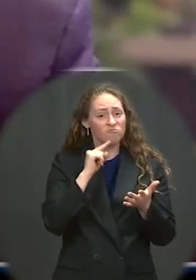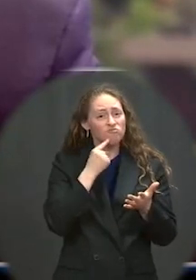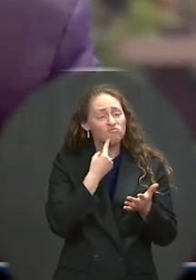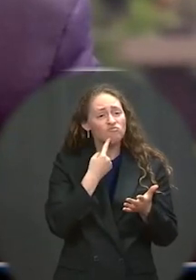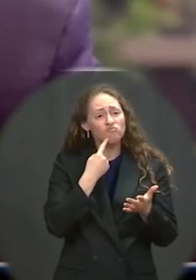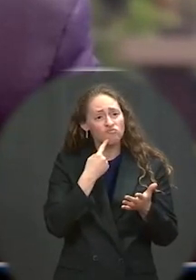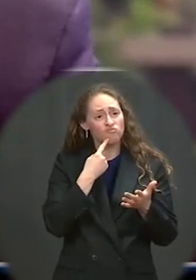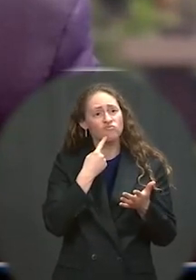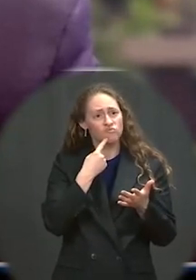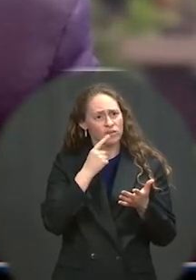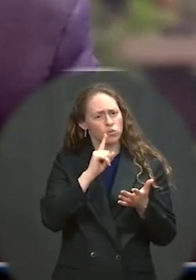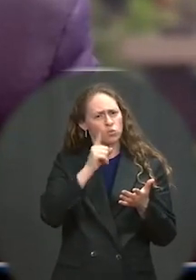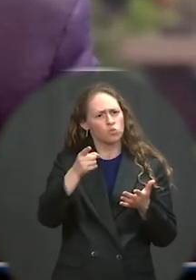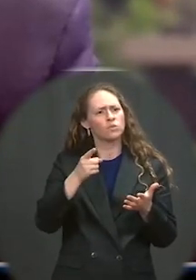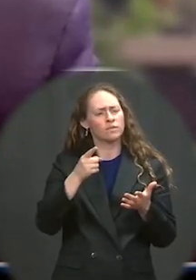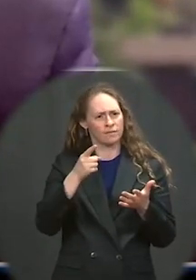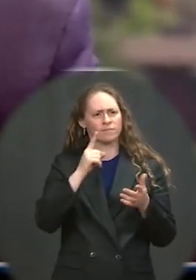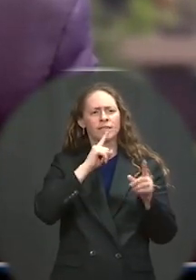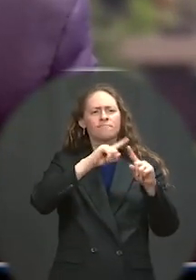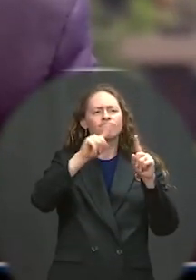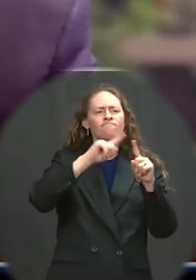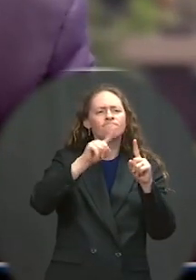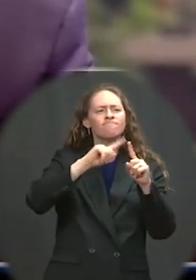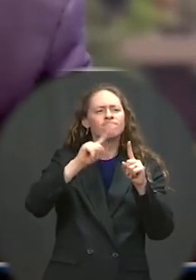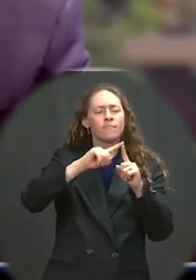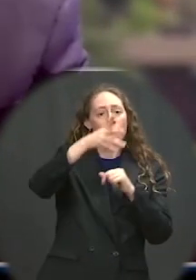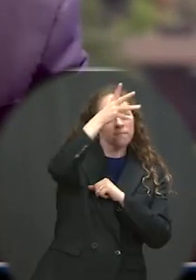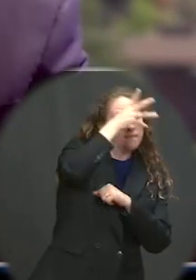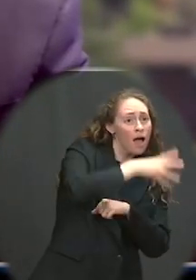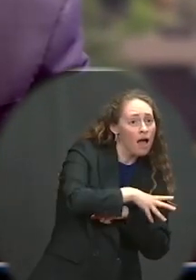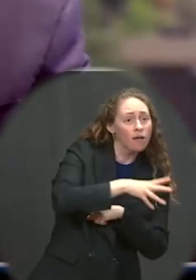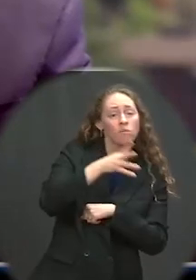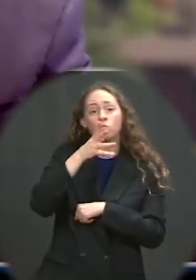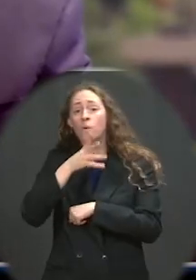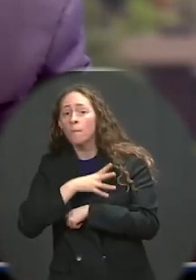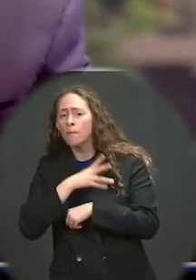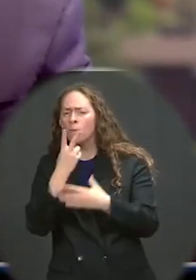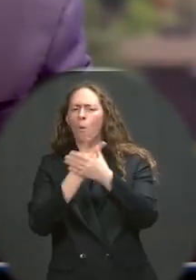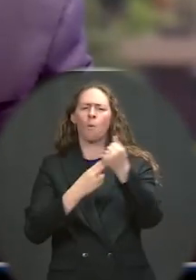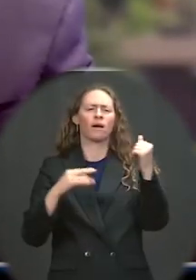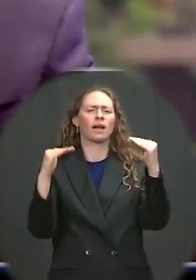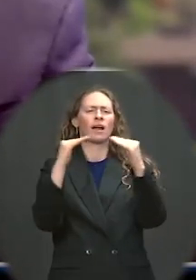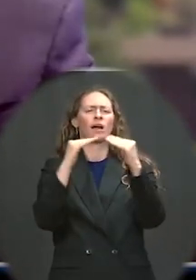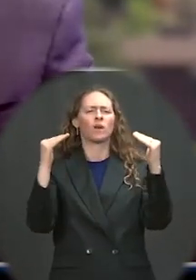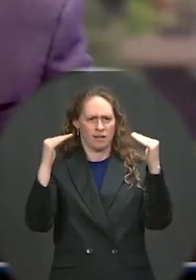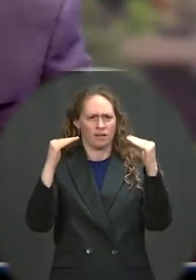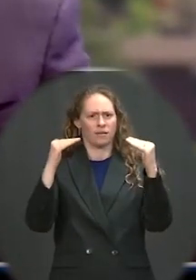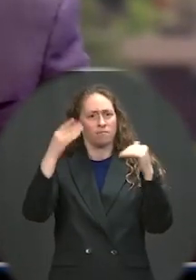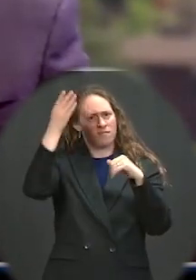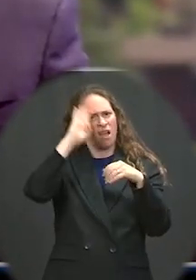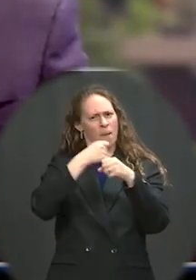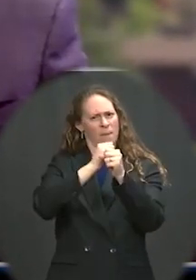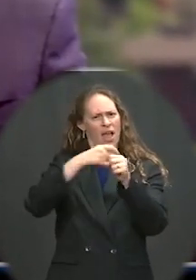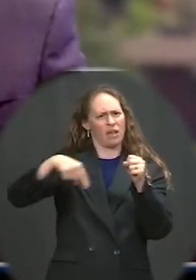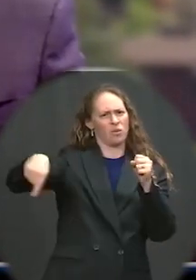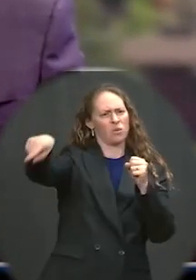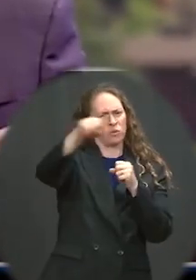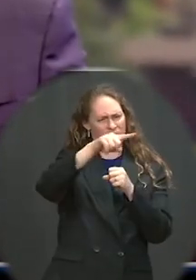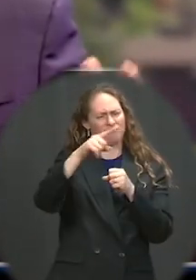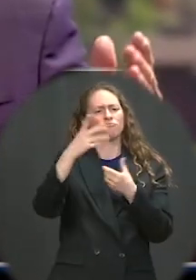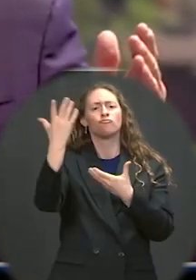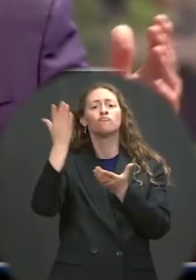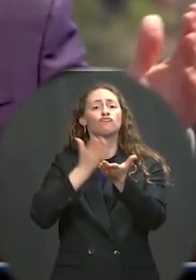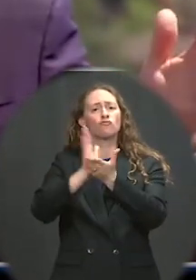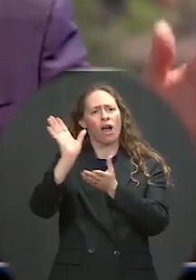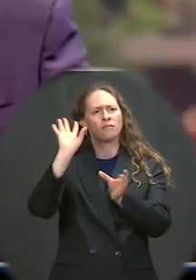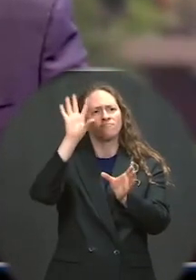and women are created equal, endowed by their creator with certain inalienable rights — life,